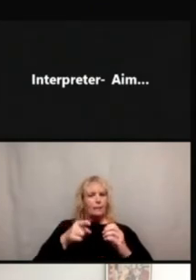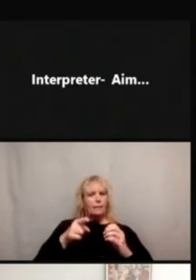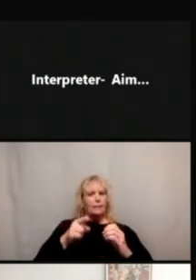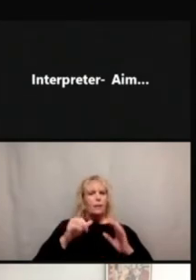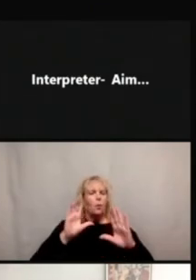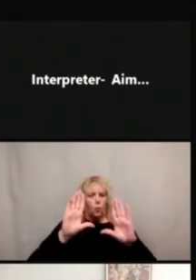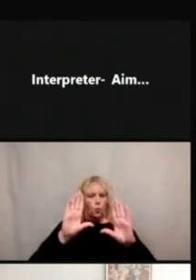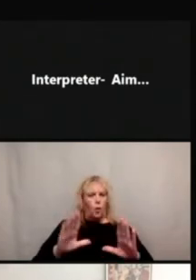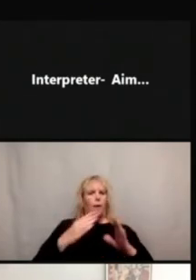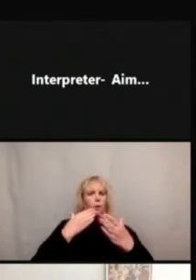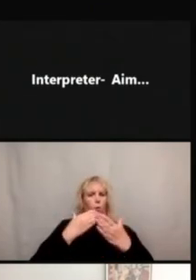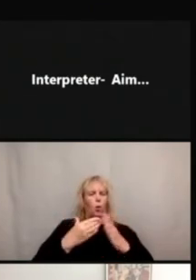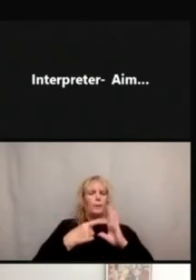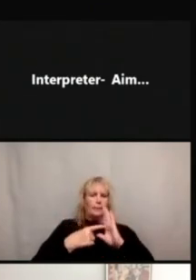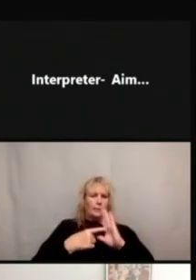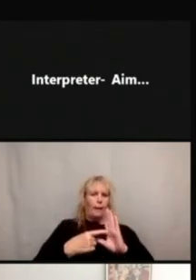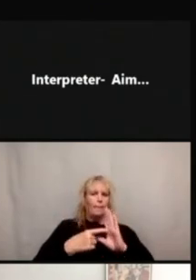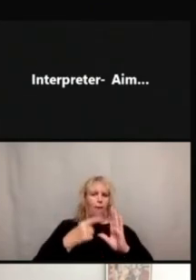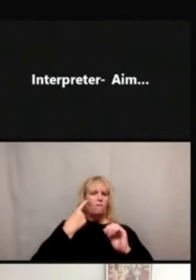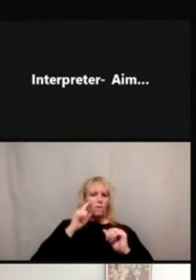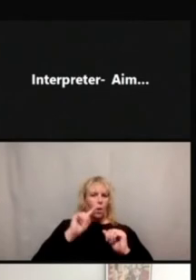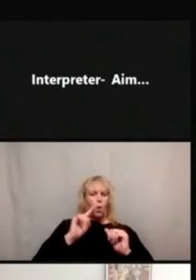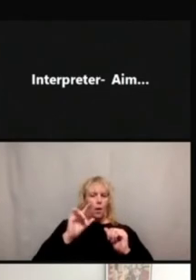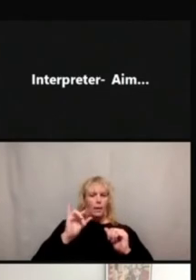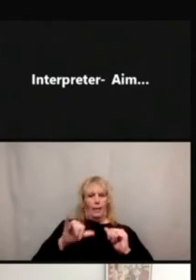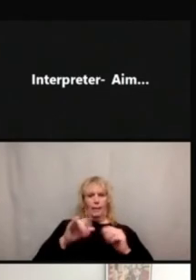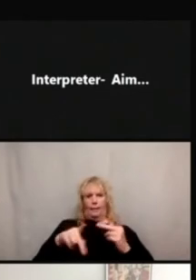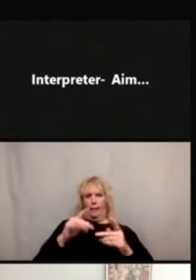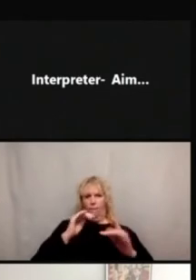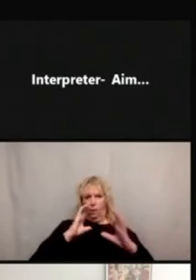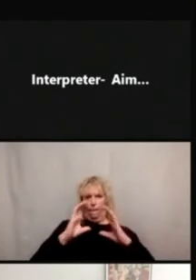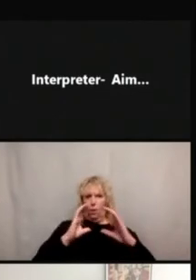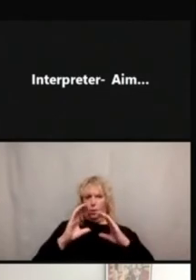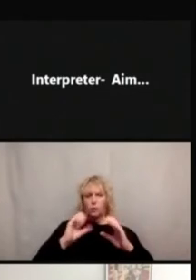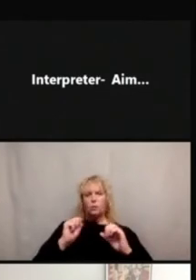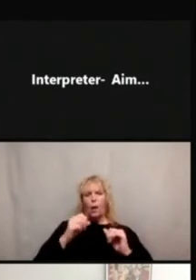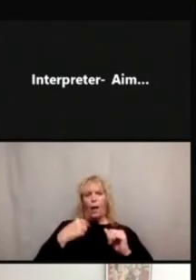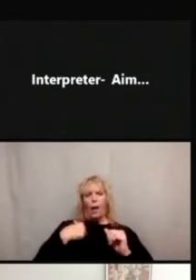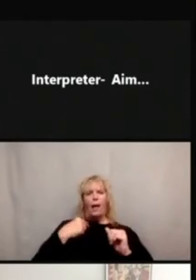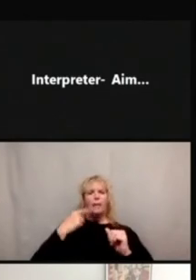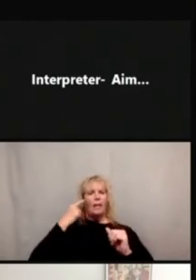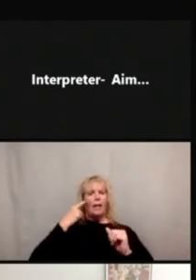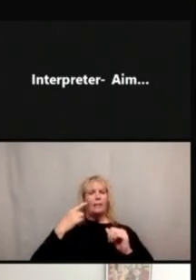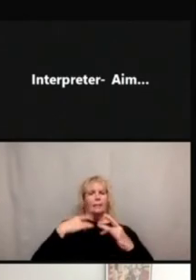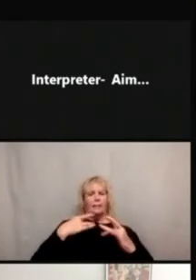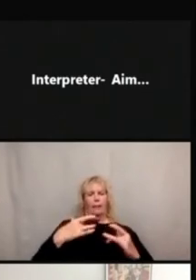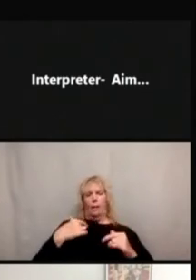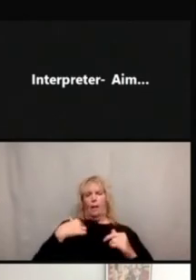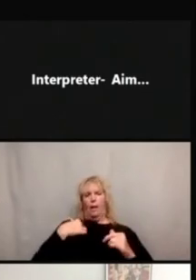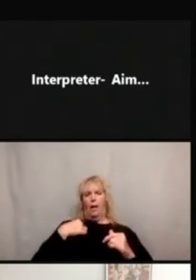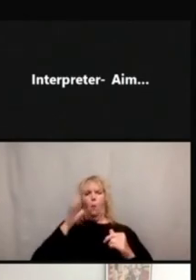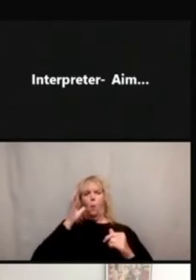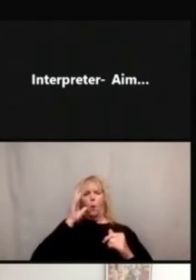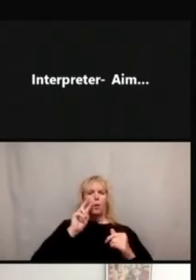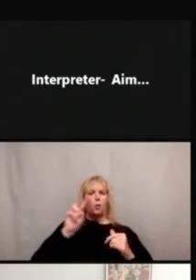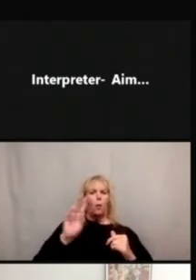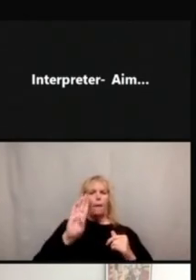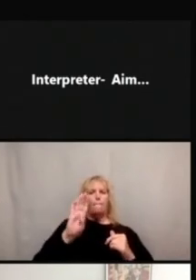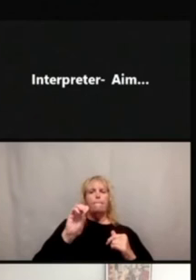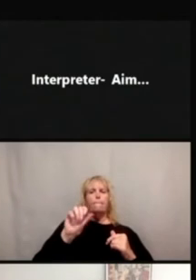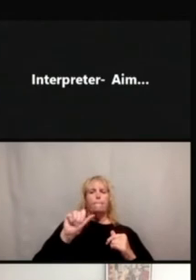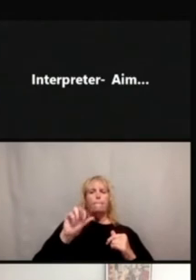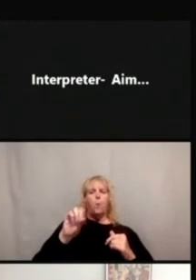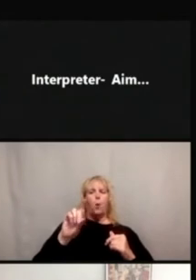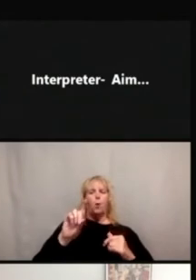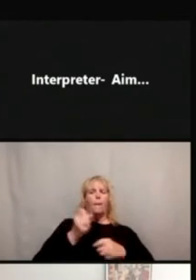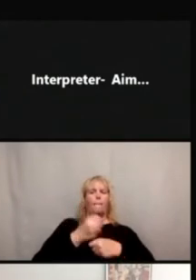example of this communication. So I think I typically will look to board maker and those kinds of things when I'm